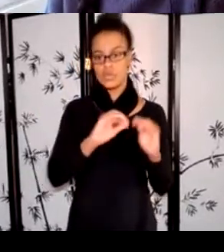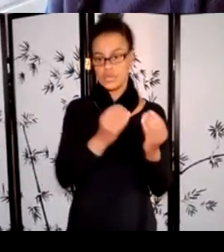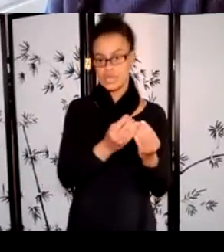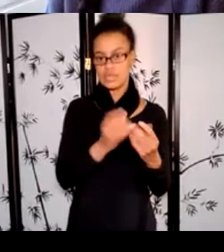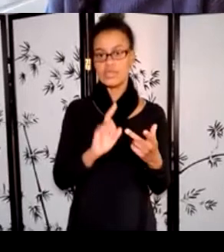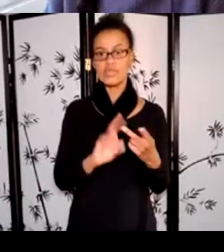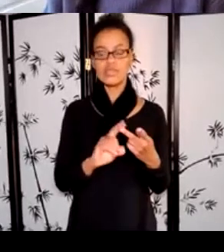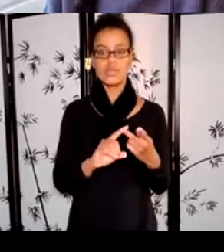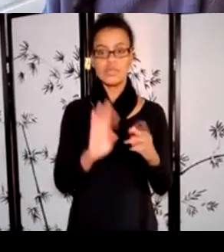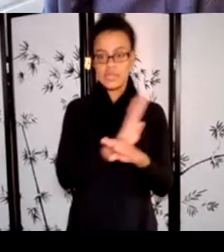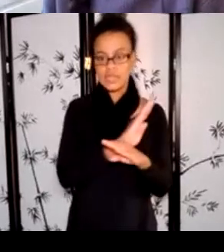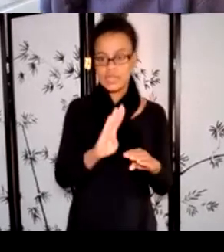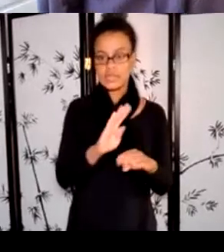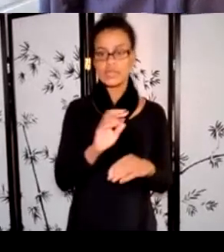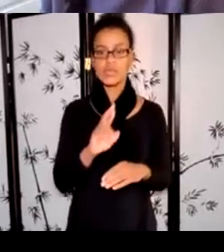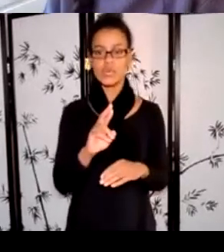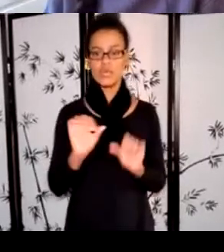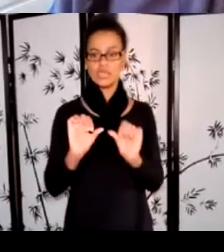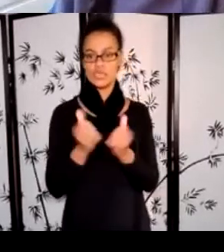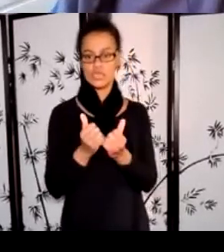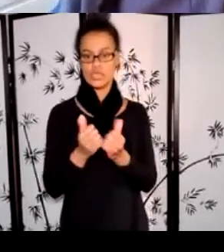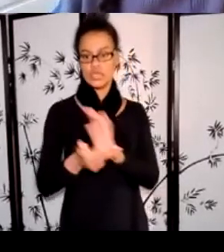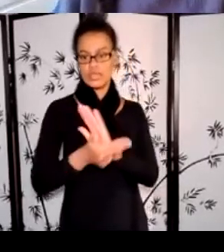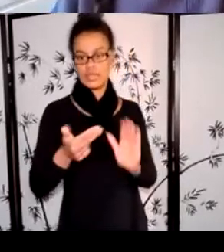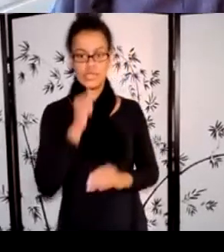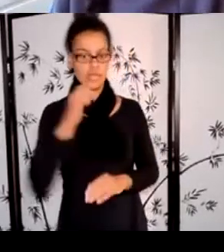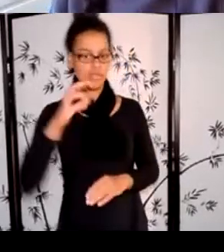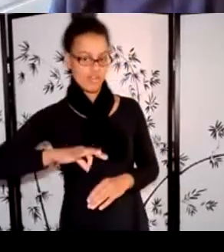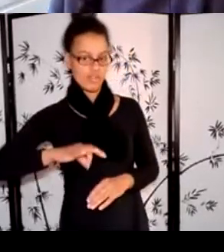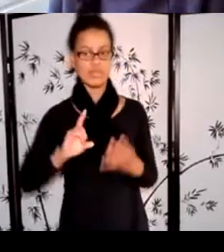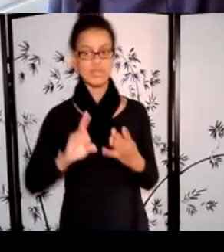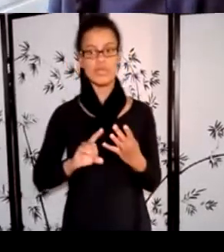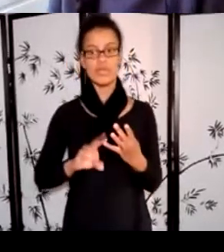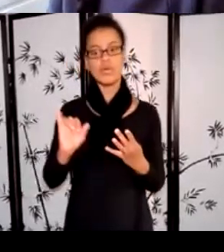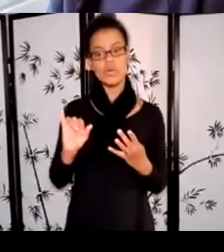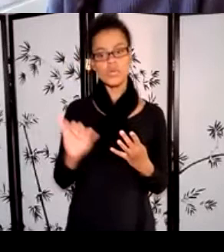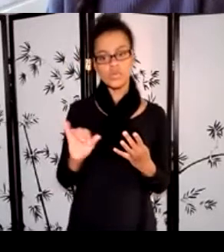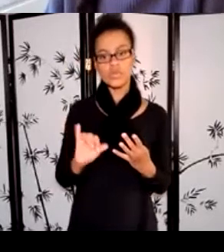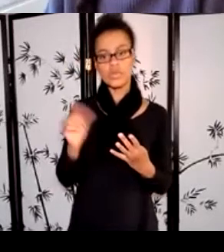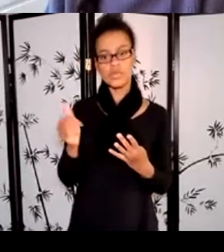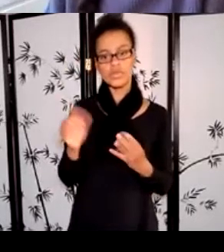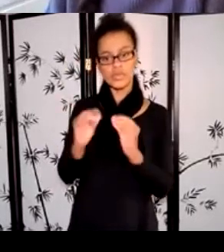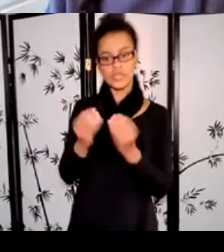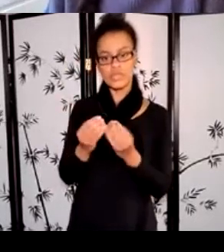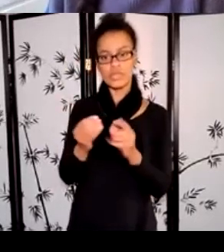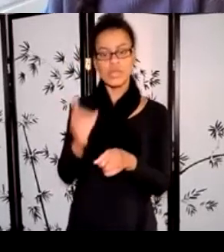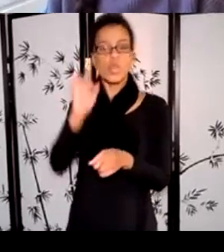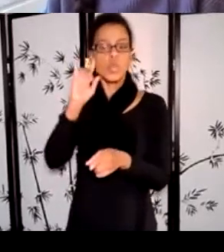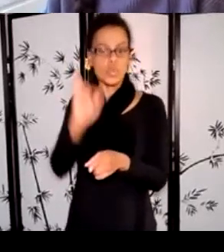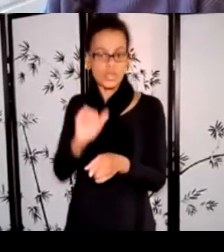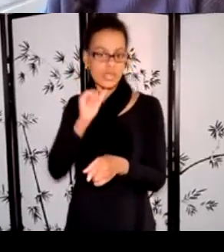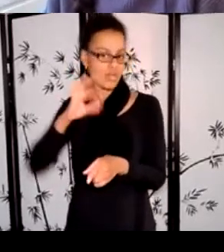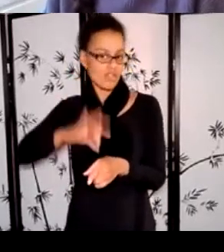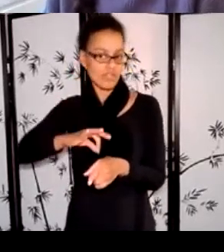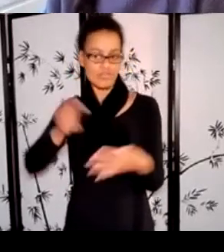society or those which intend to govern themselves like a non-profit society. And lastly, I want to touch